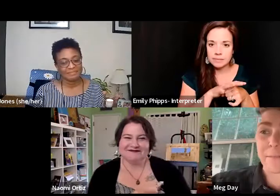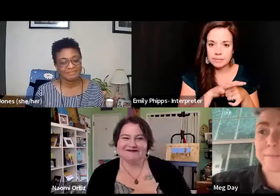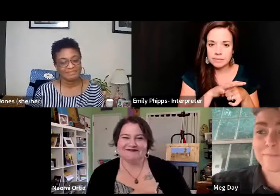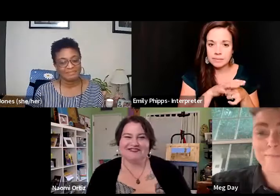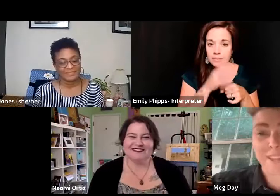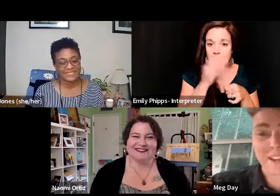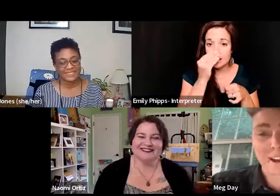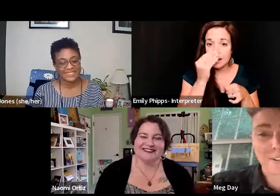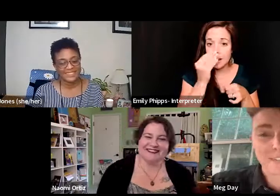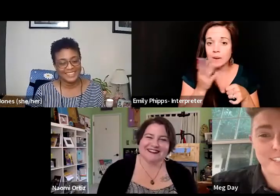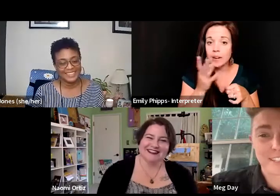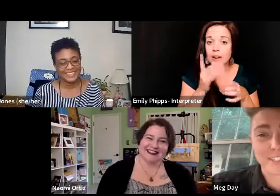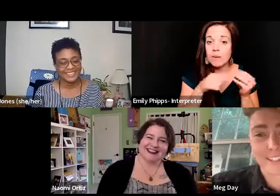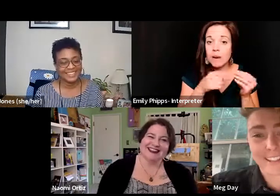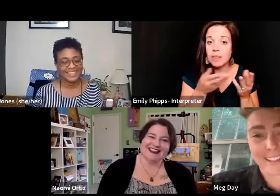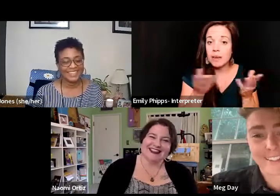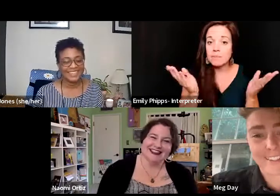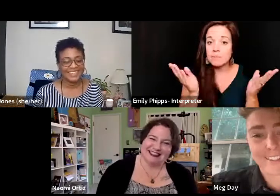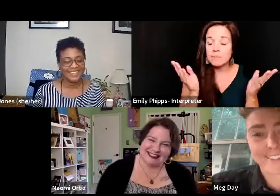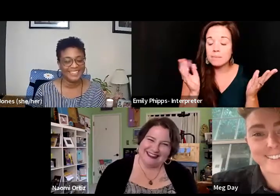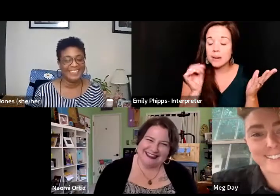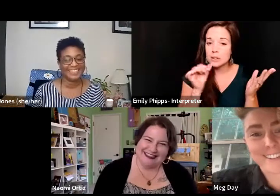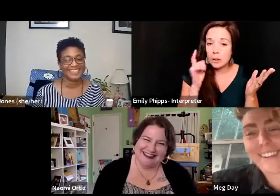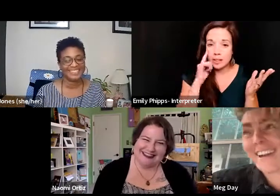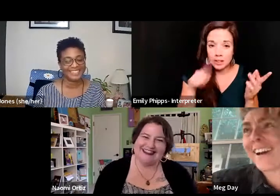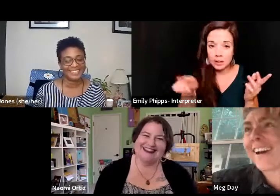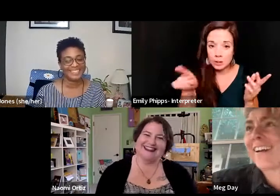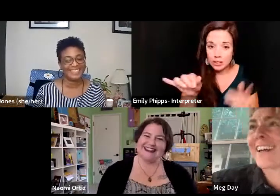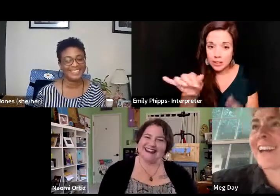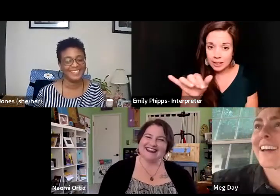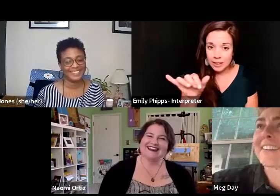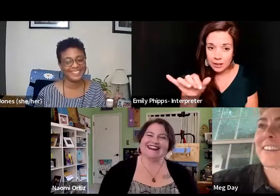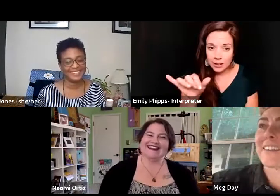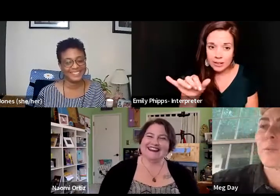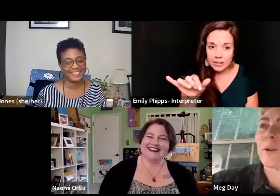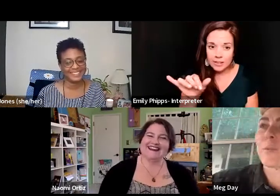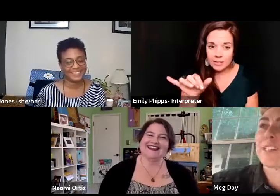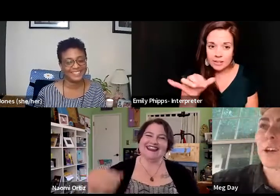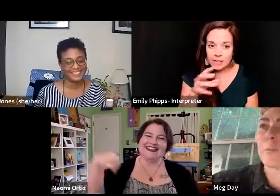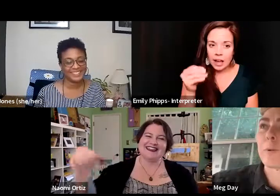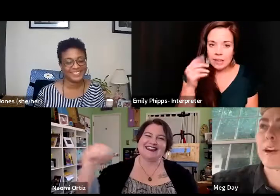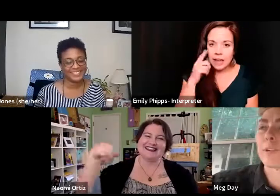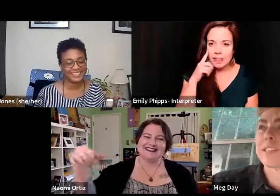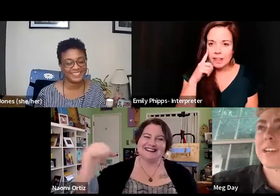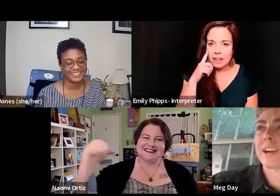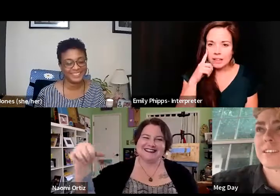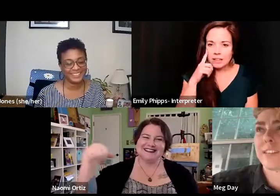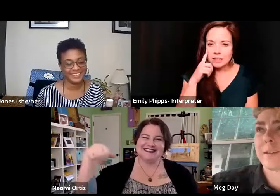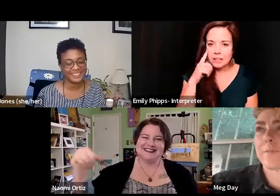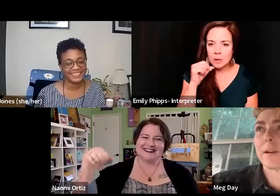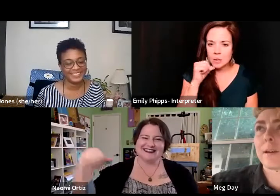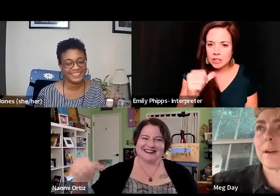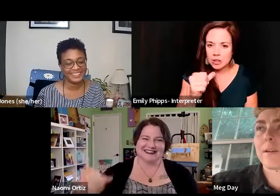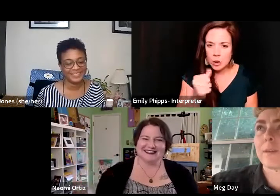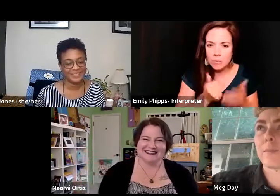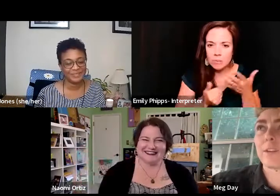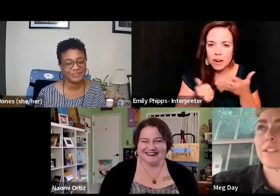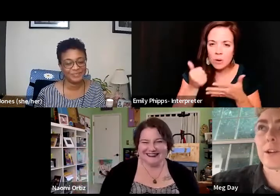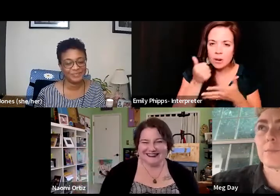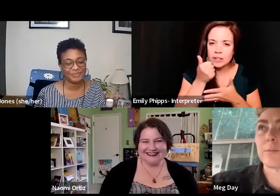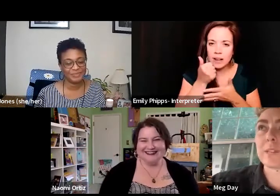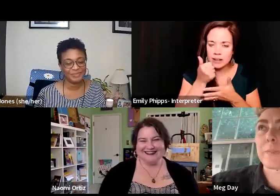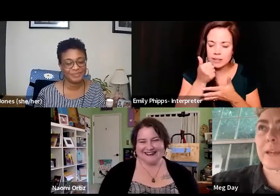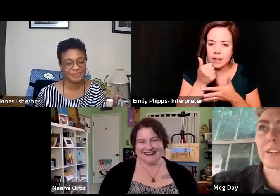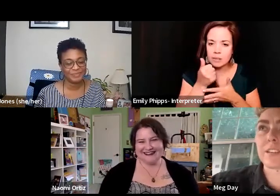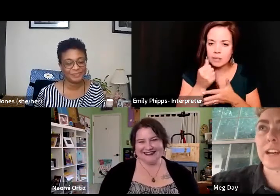about them. And I don't think you should either. And I think that when we don't prioritize them, and